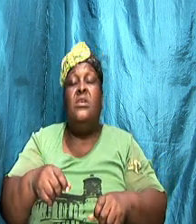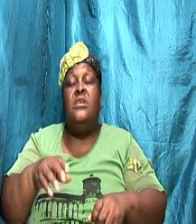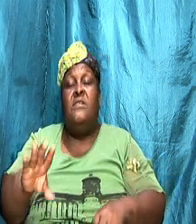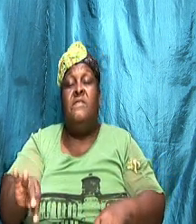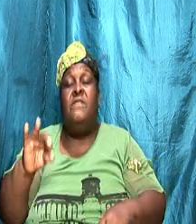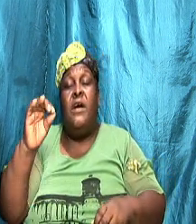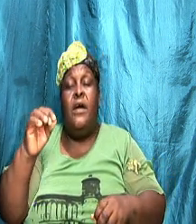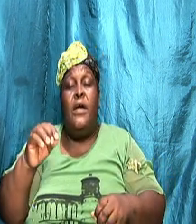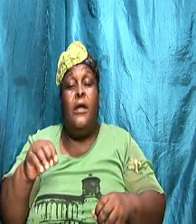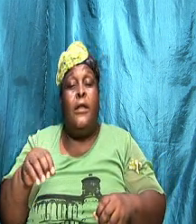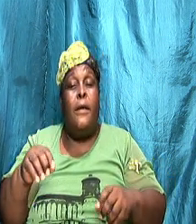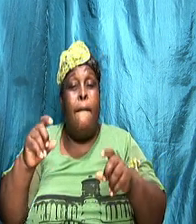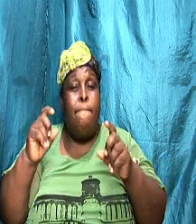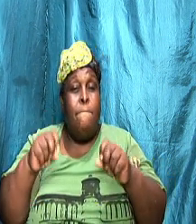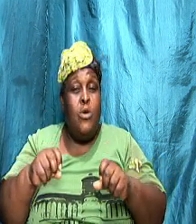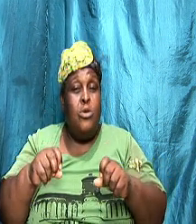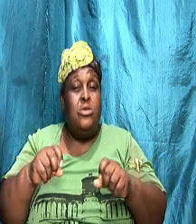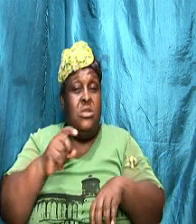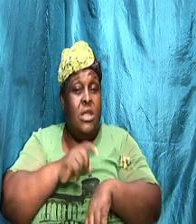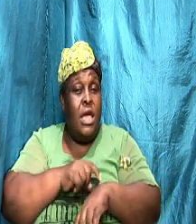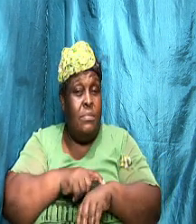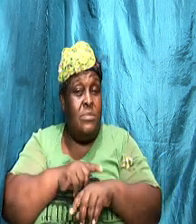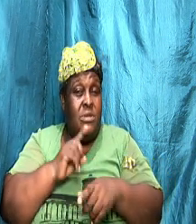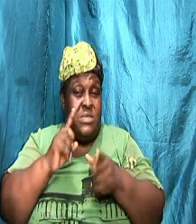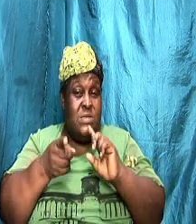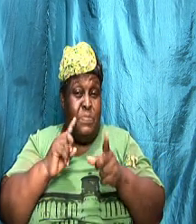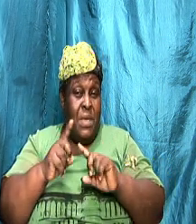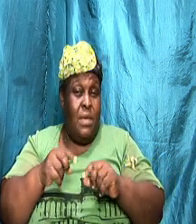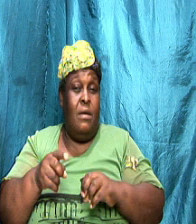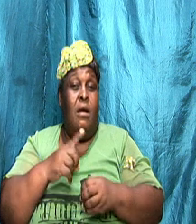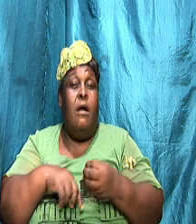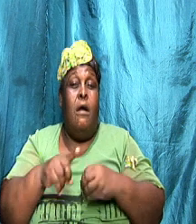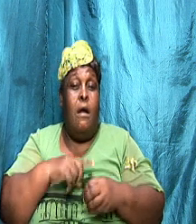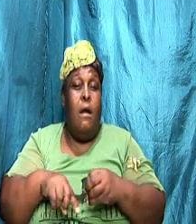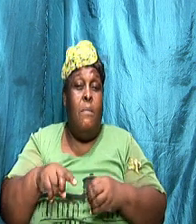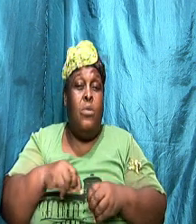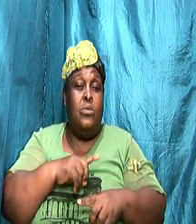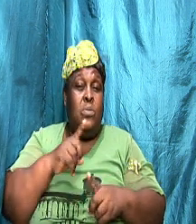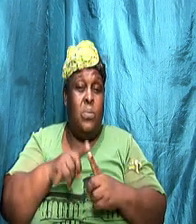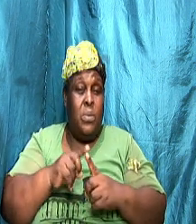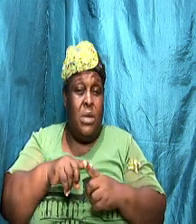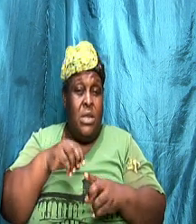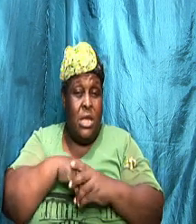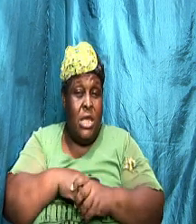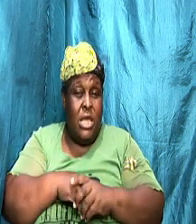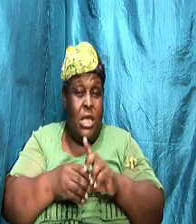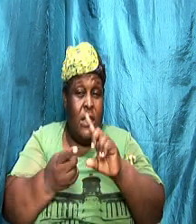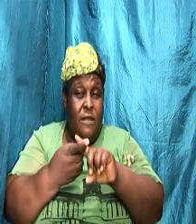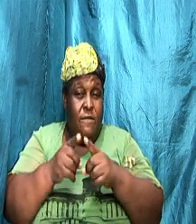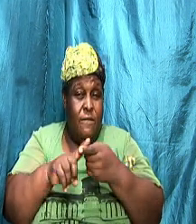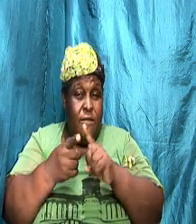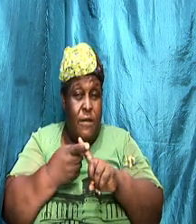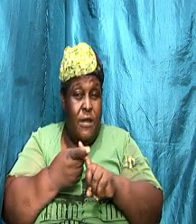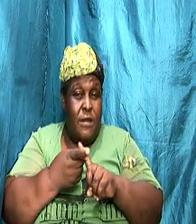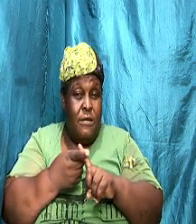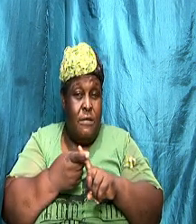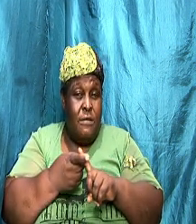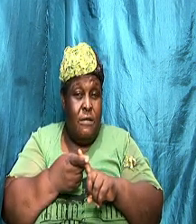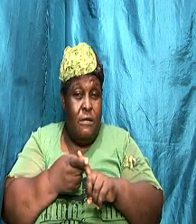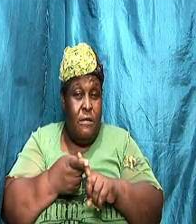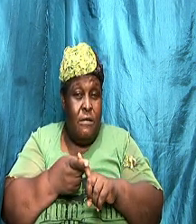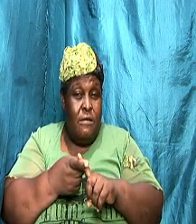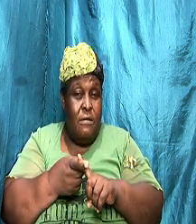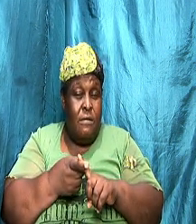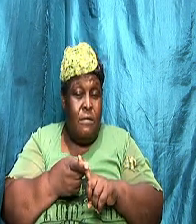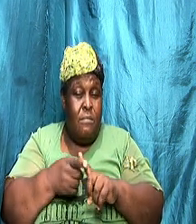about when you were in courtship and you spend hours on the phone you can't find enough things to talk about when you are